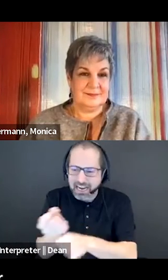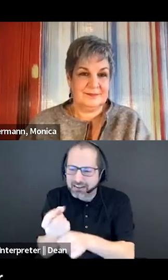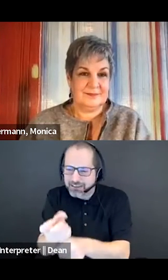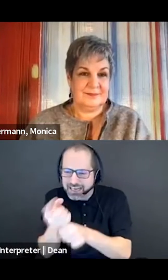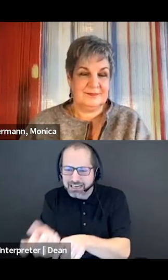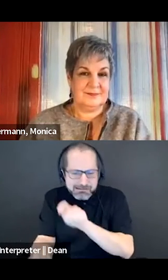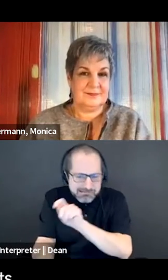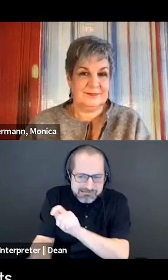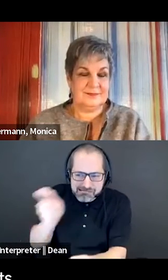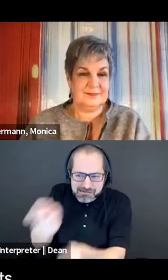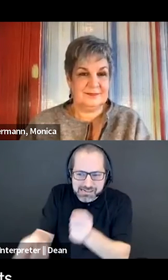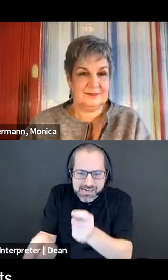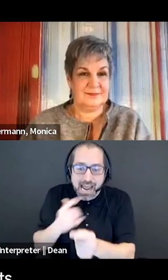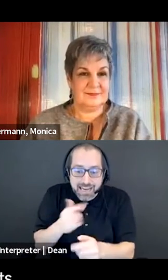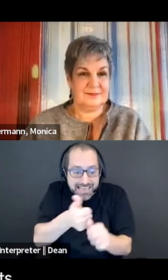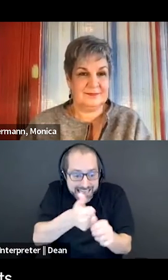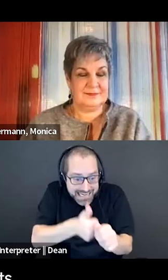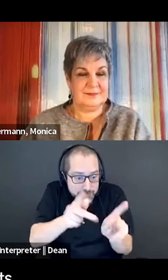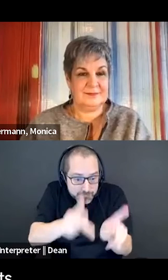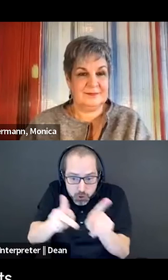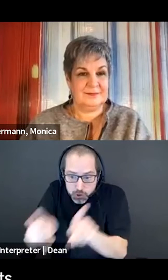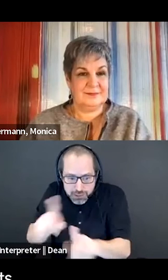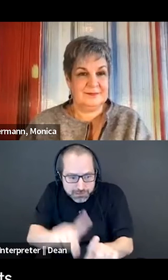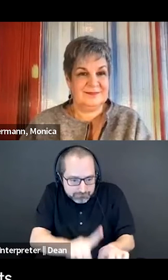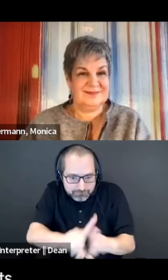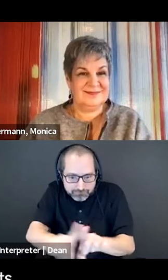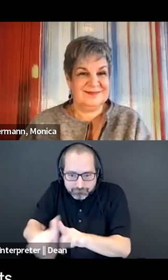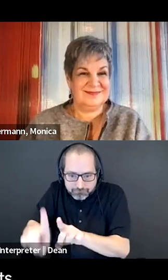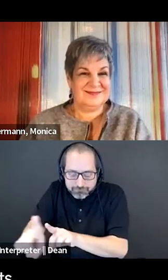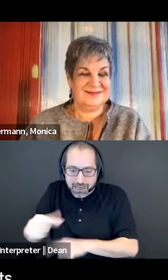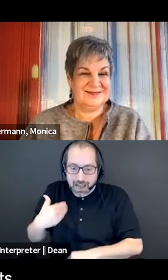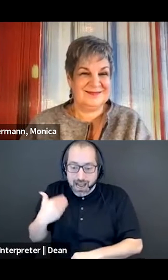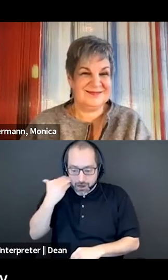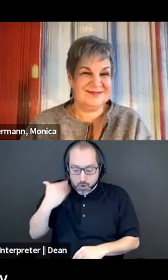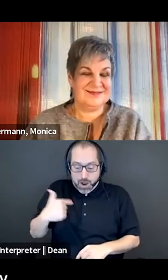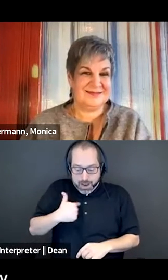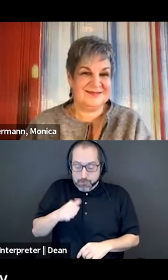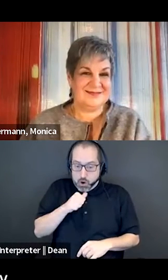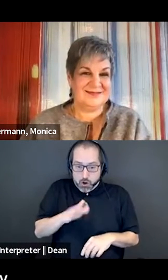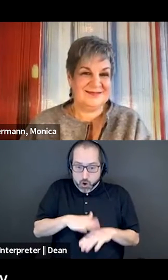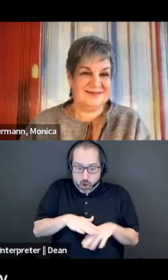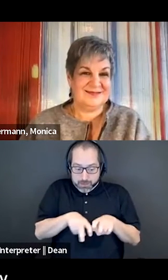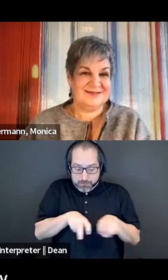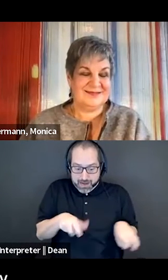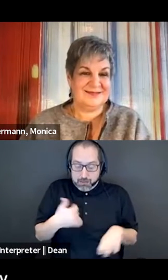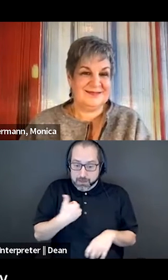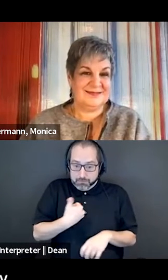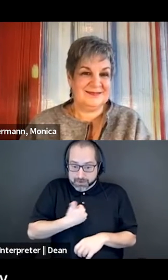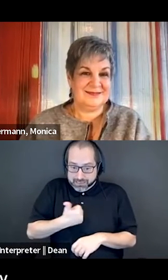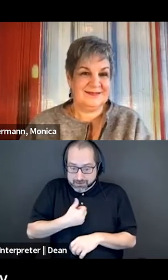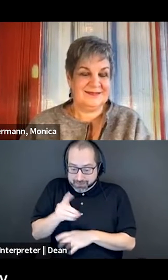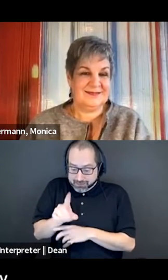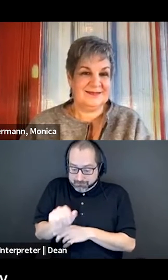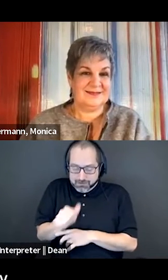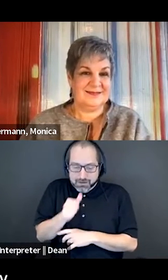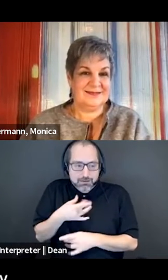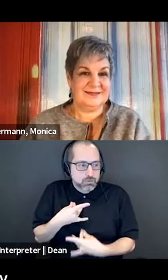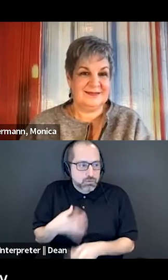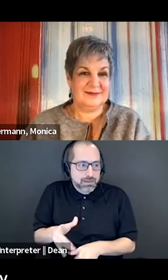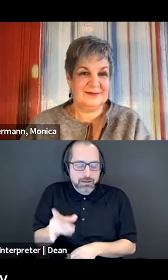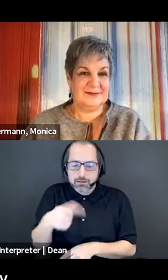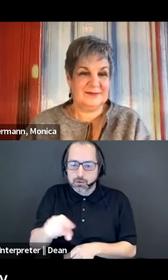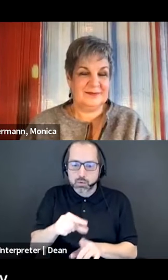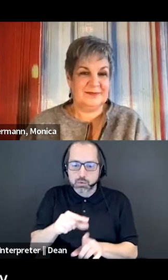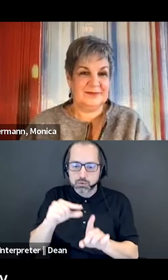person to person. I know that I'm not one of the panelists, but as a person with a disability, I can say I don't like terms, differently